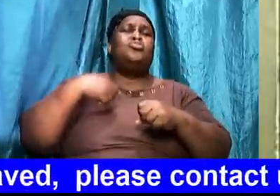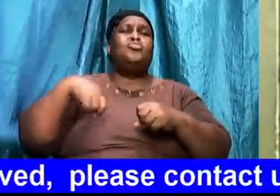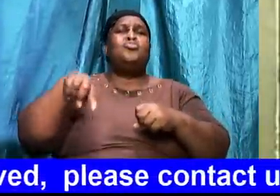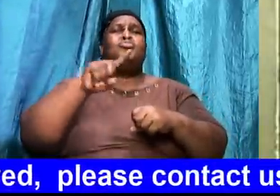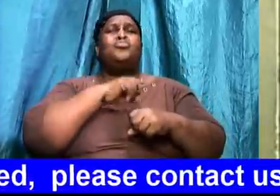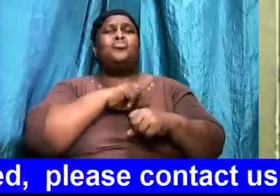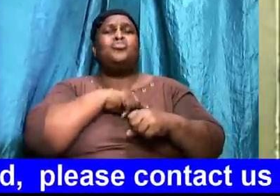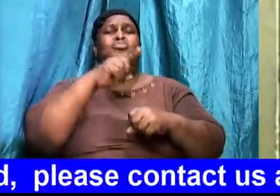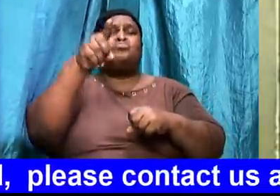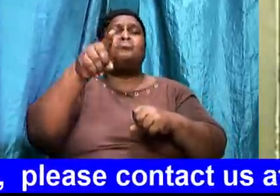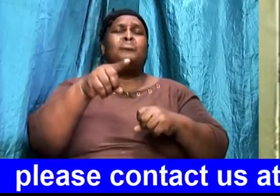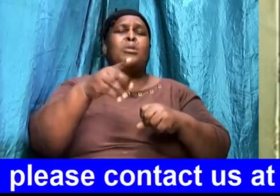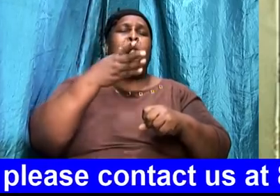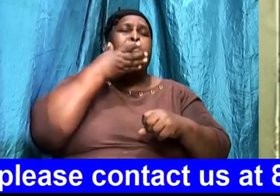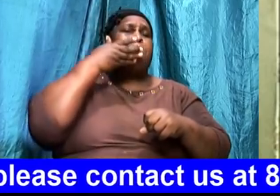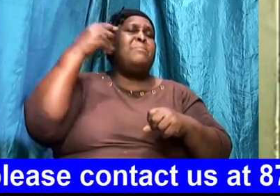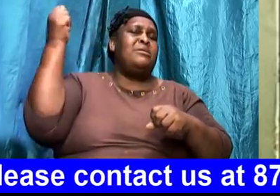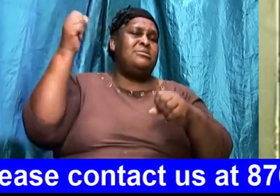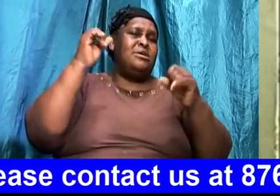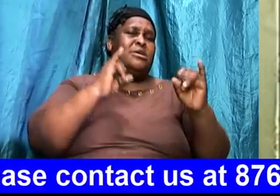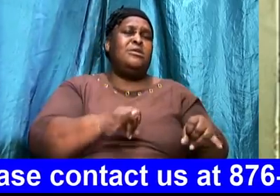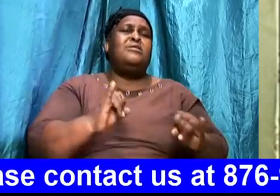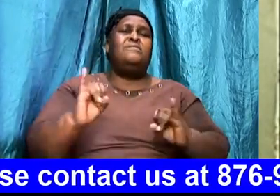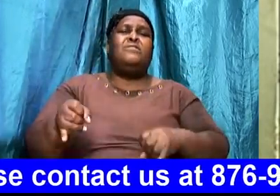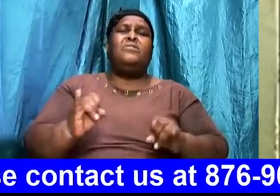You know you can be a better individual.